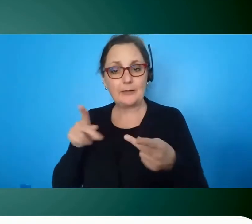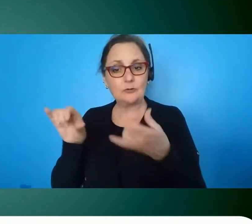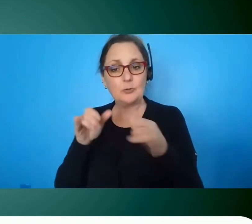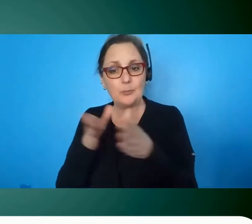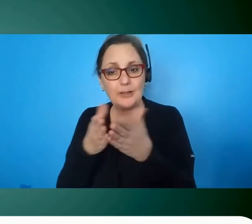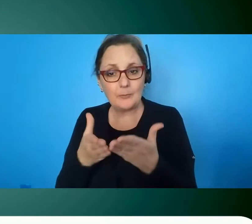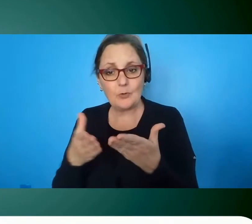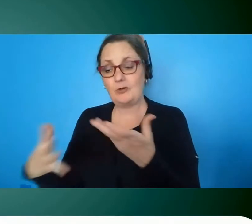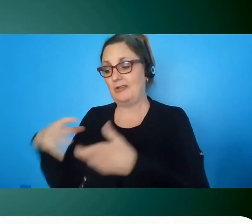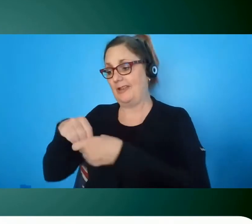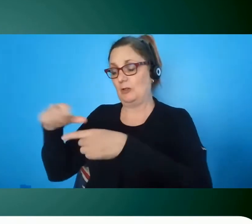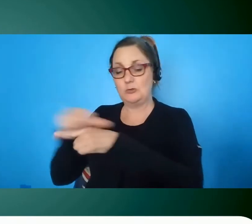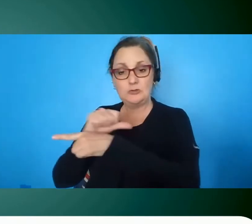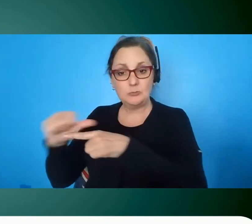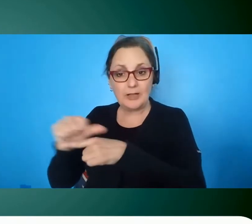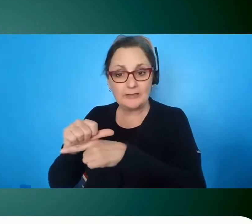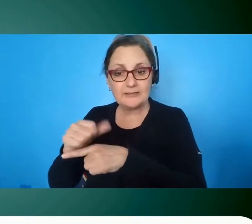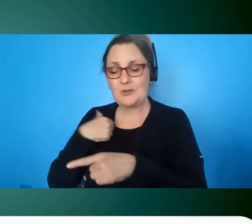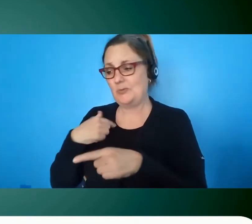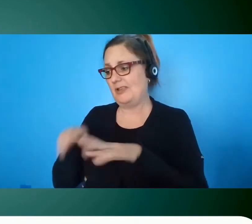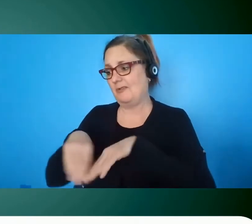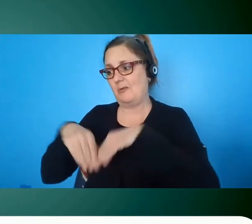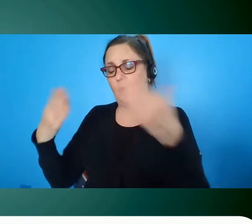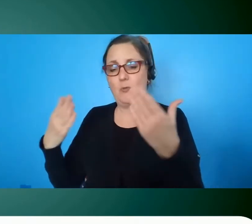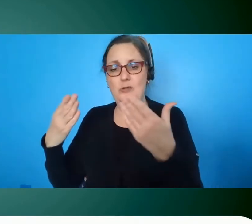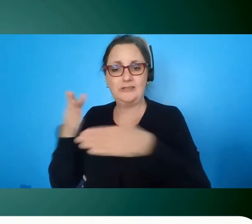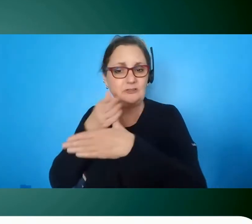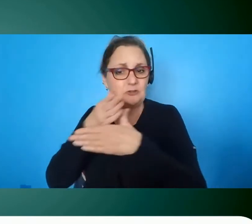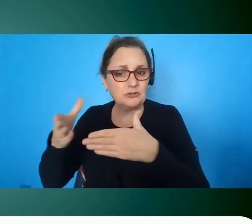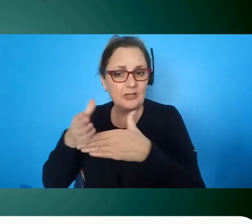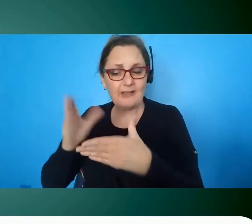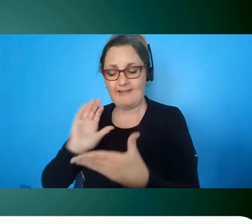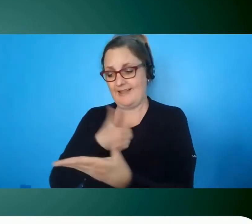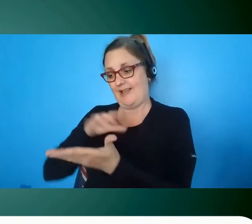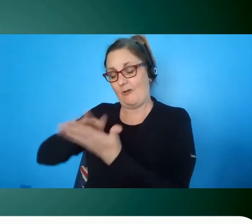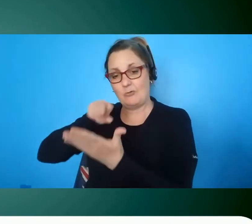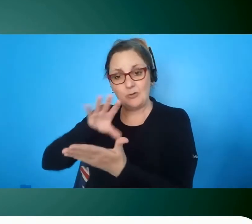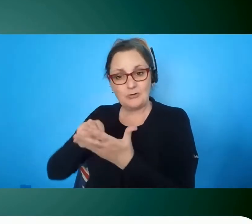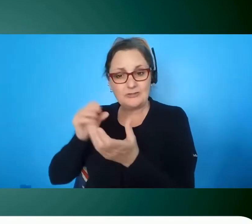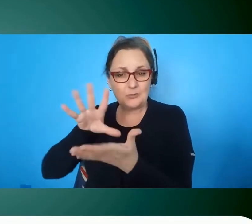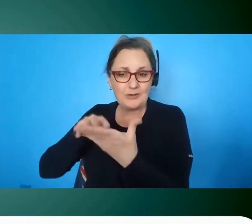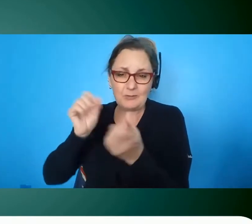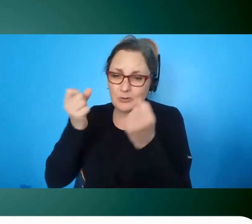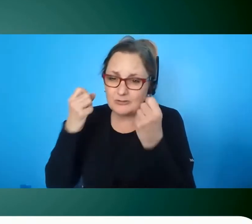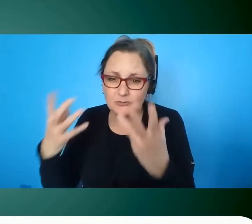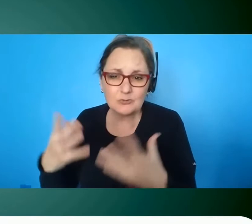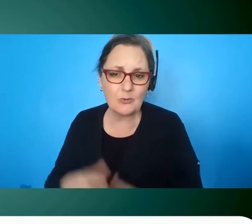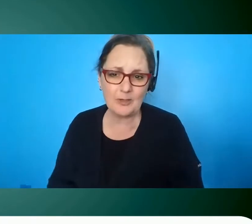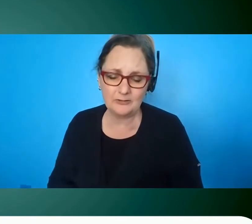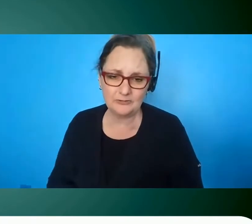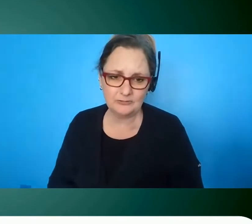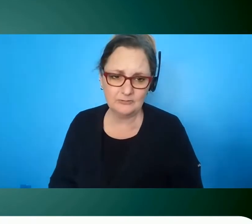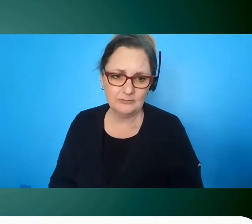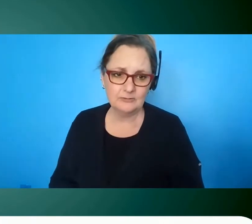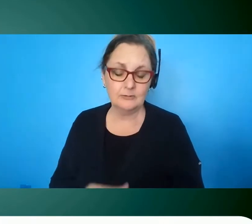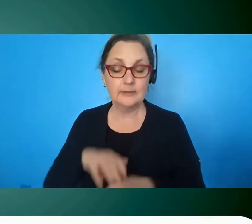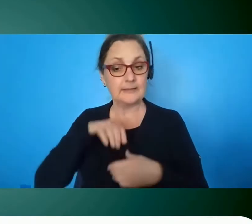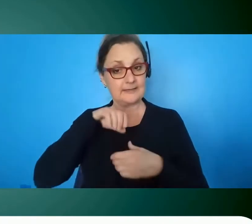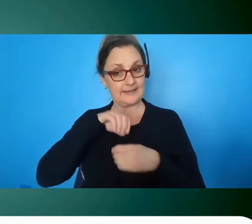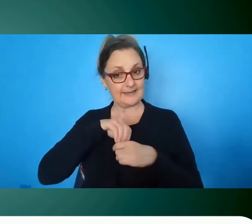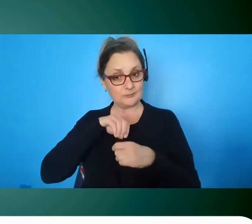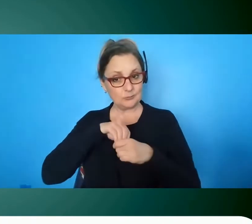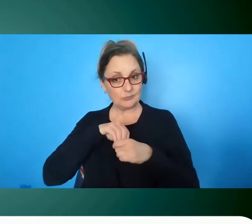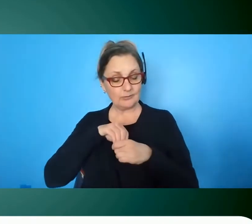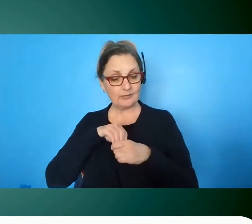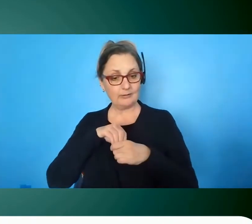practices we are a complete open book on what we've learned and we've learned many things and i will tell you internally this year one